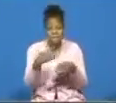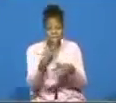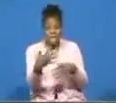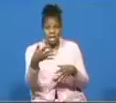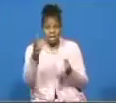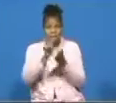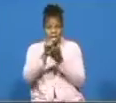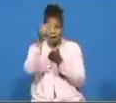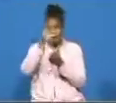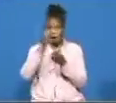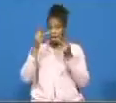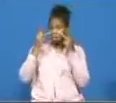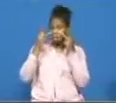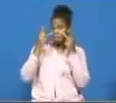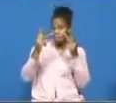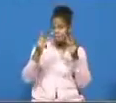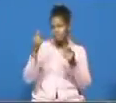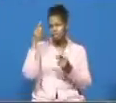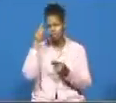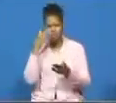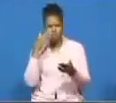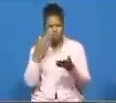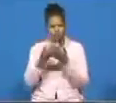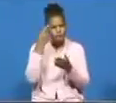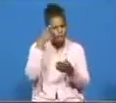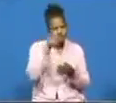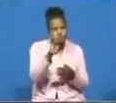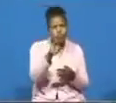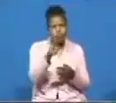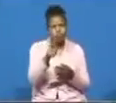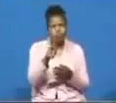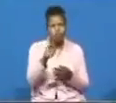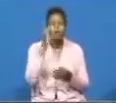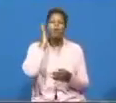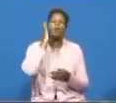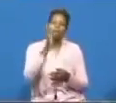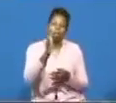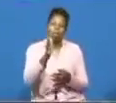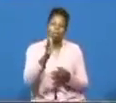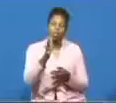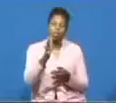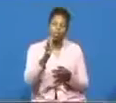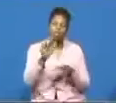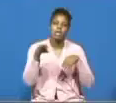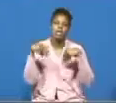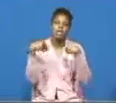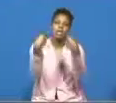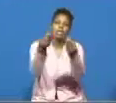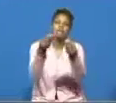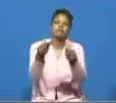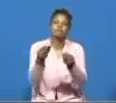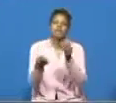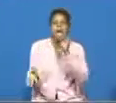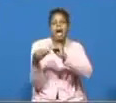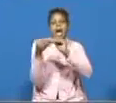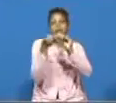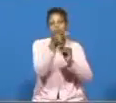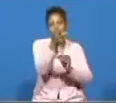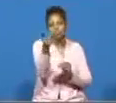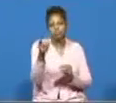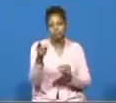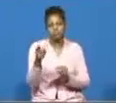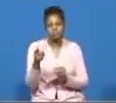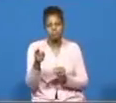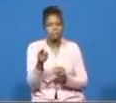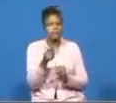that god sees as good for you all these things shall be somebody added unto you and they are saying